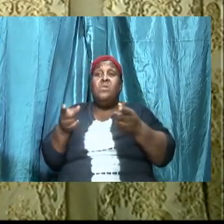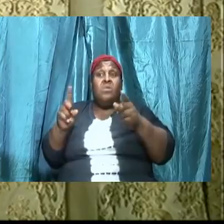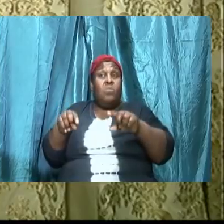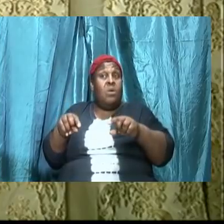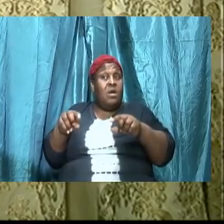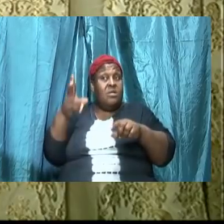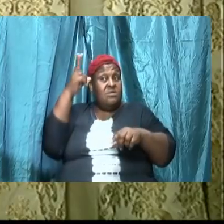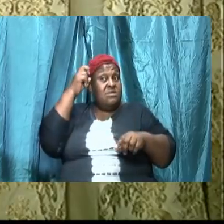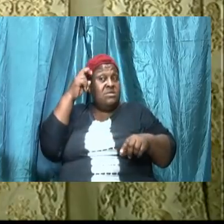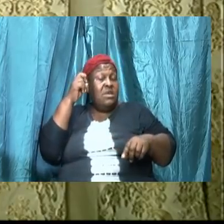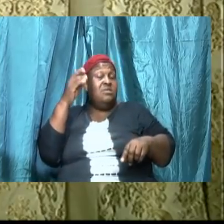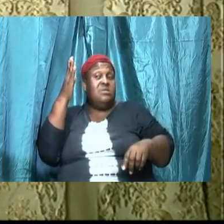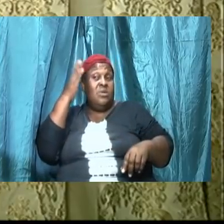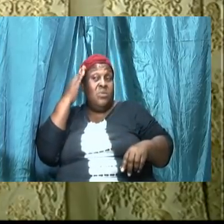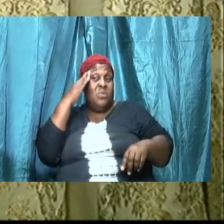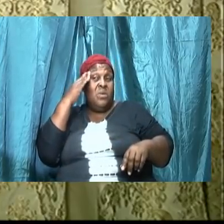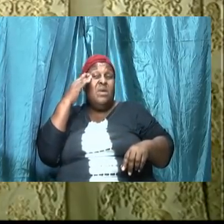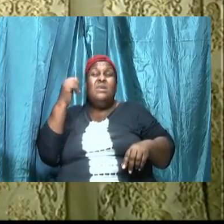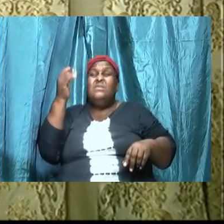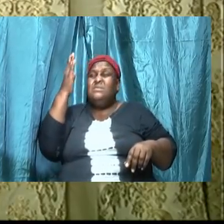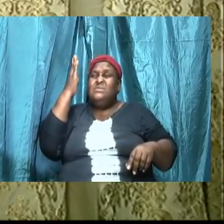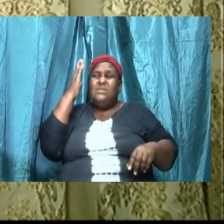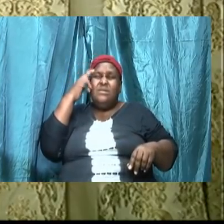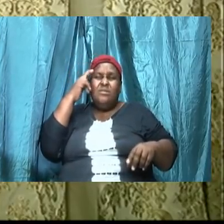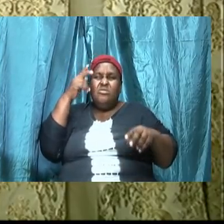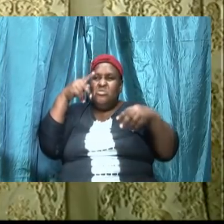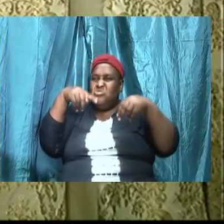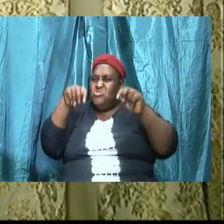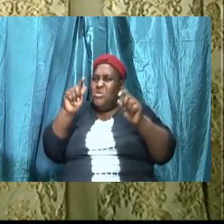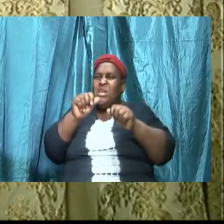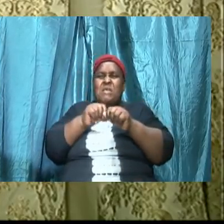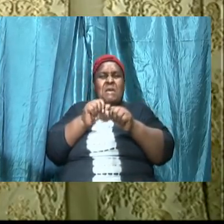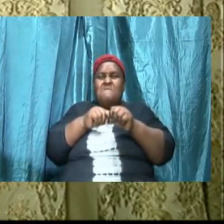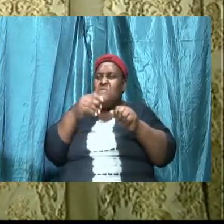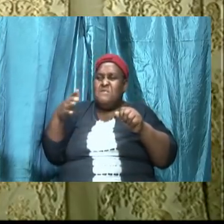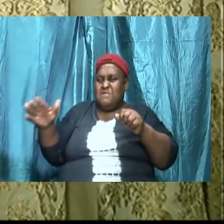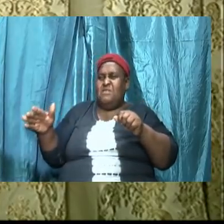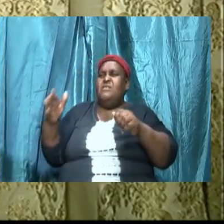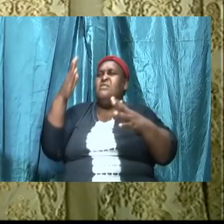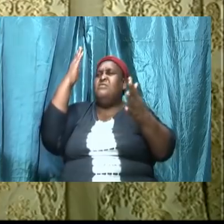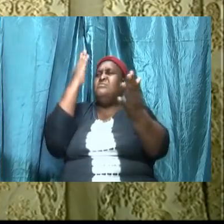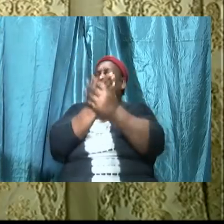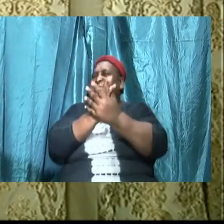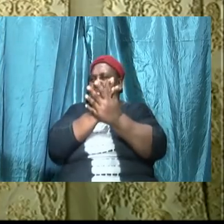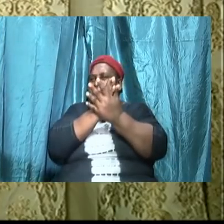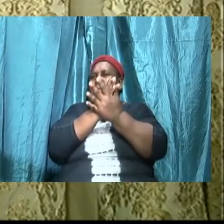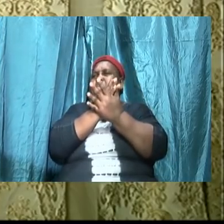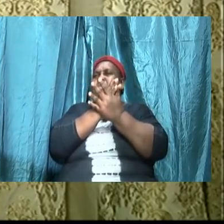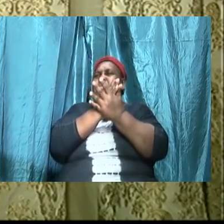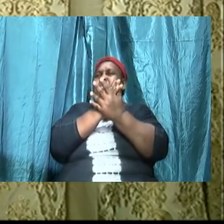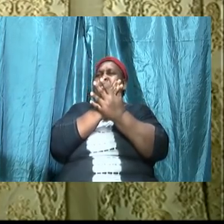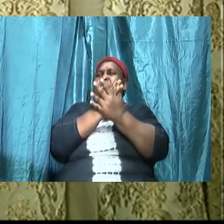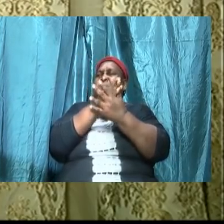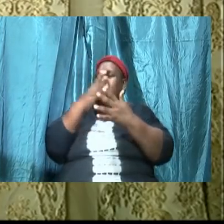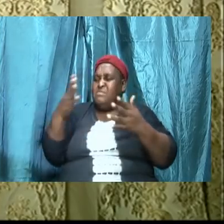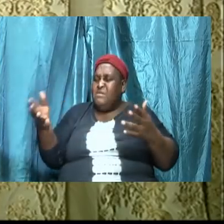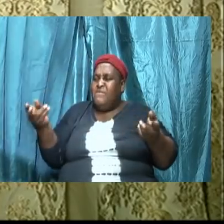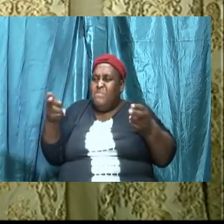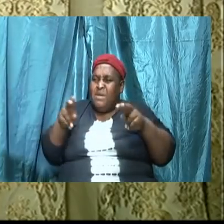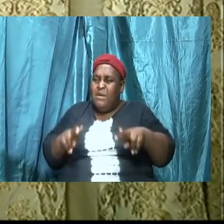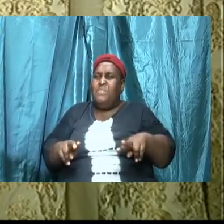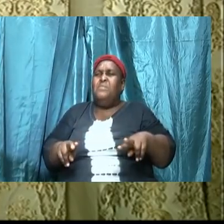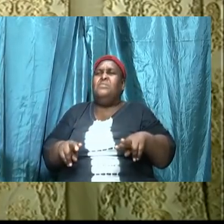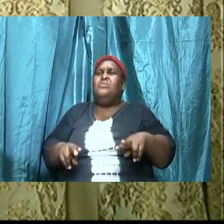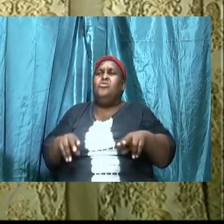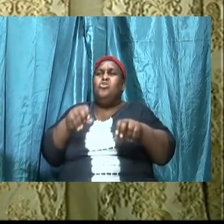up on that he is going to do everything to abort to stop the thing from happening and so